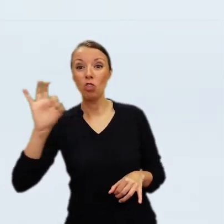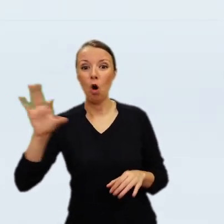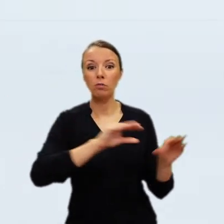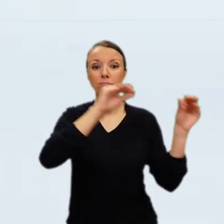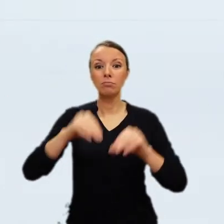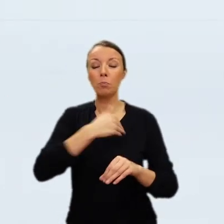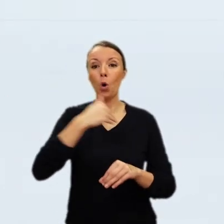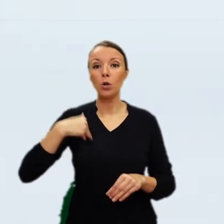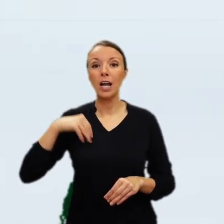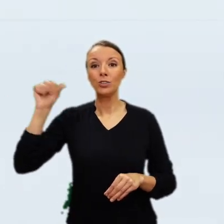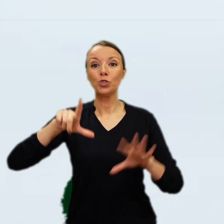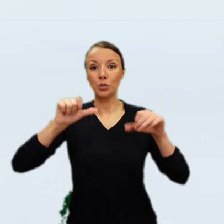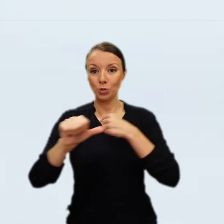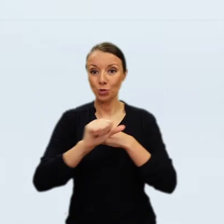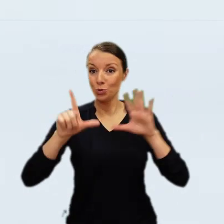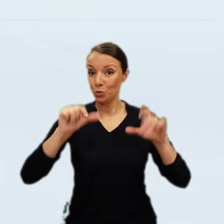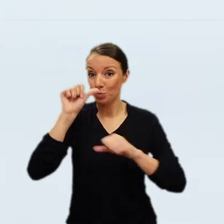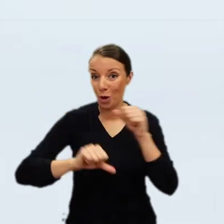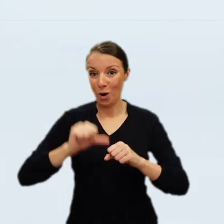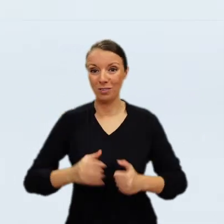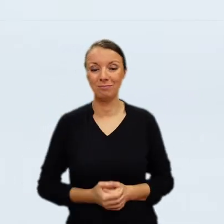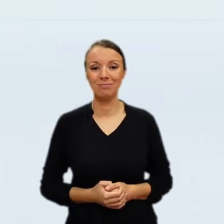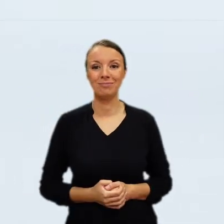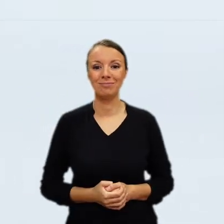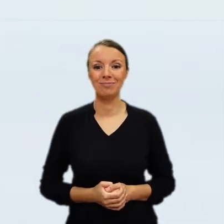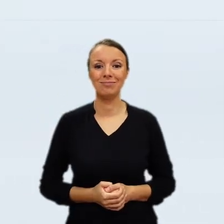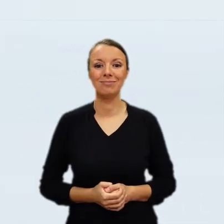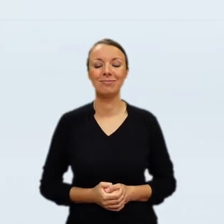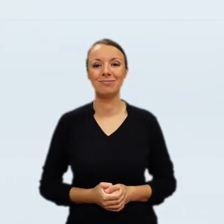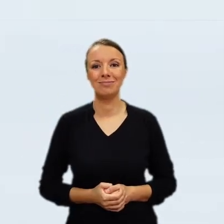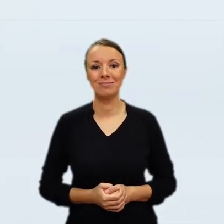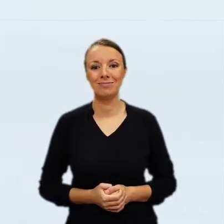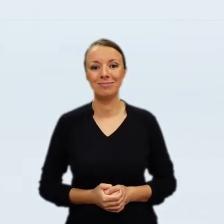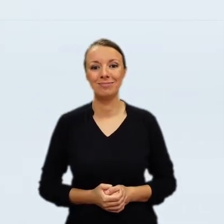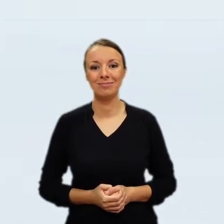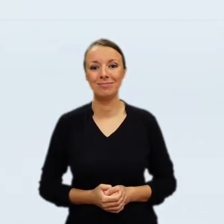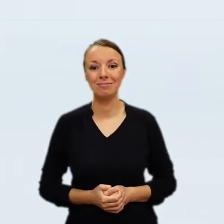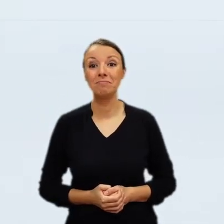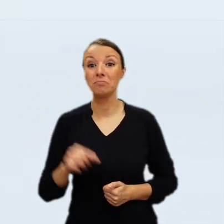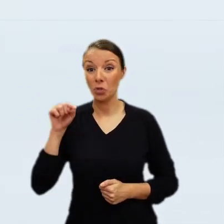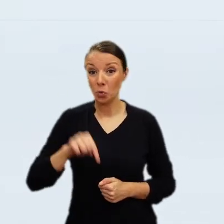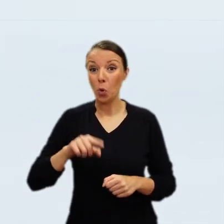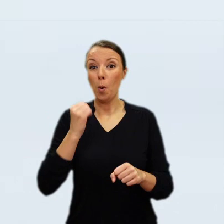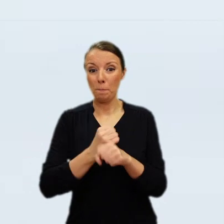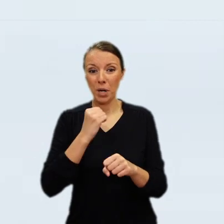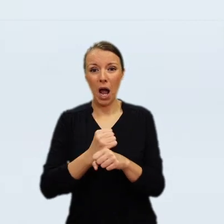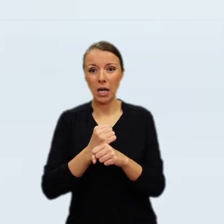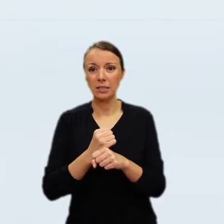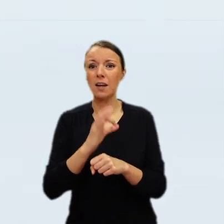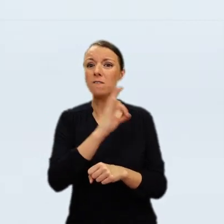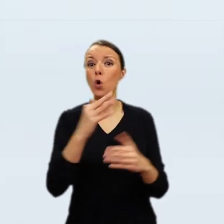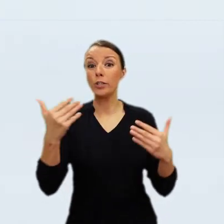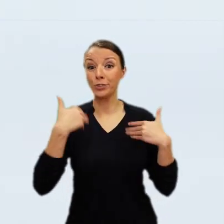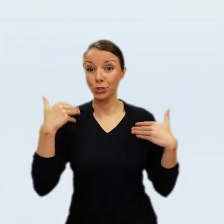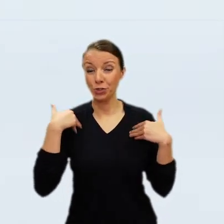that, as the king of Poland was very fond of horses, his majesty particularly recommended the purchase of works of those masters